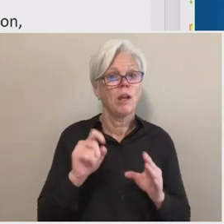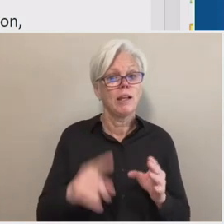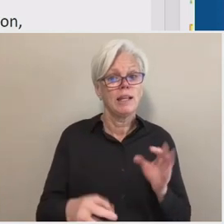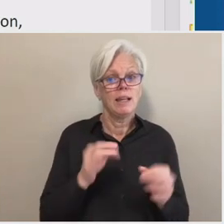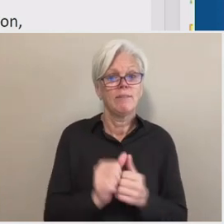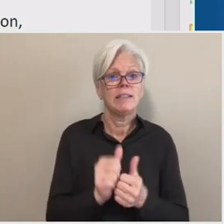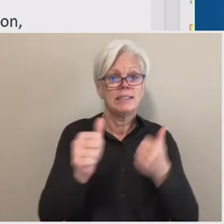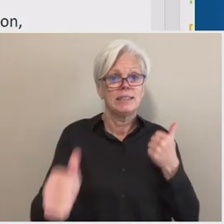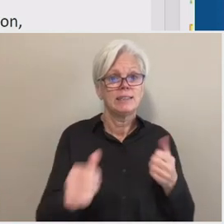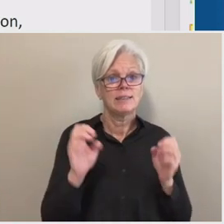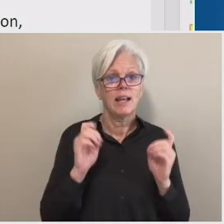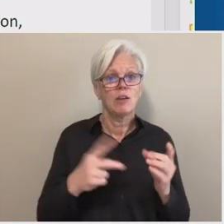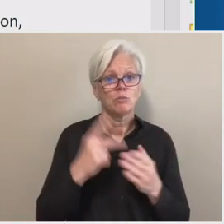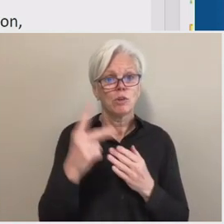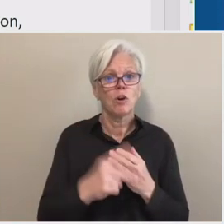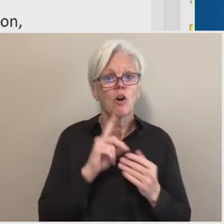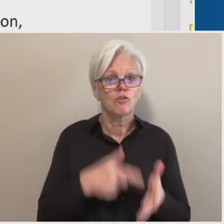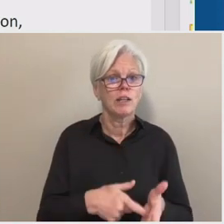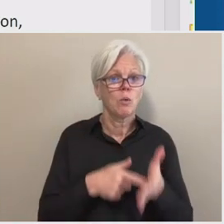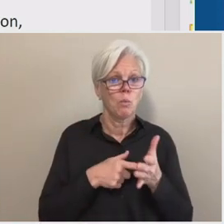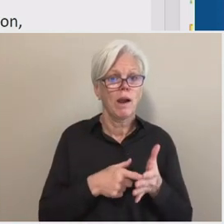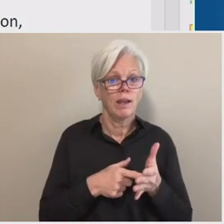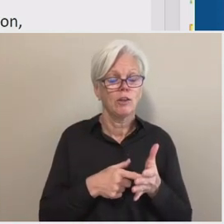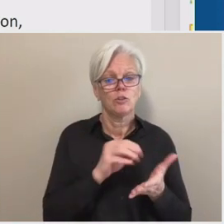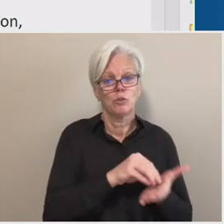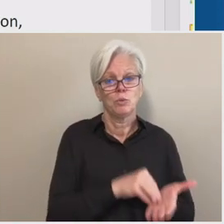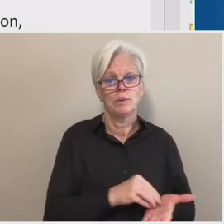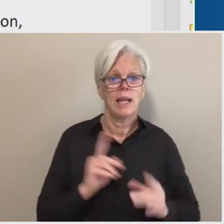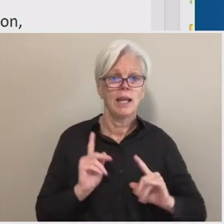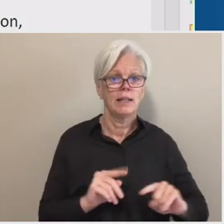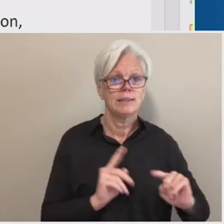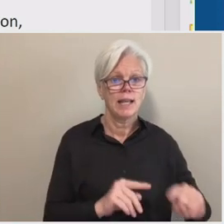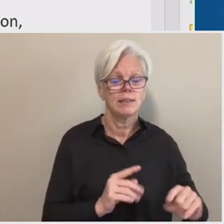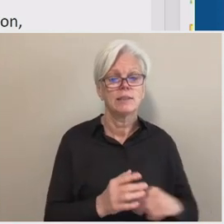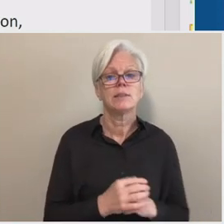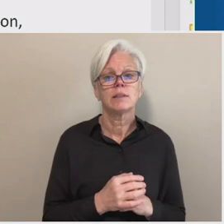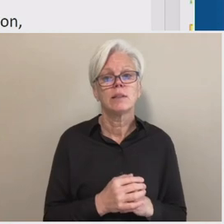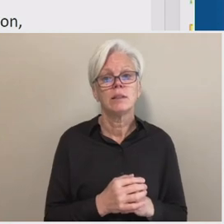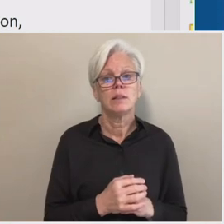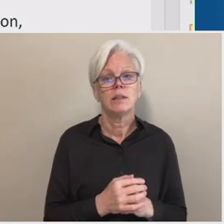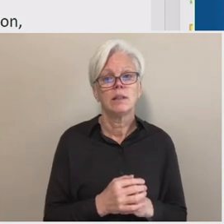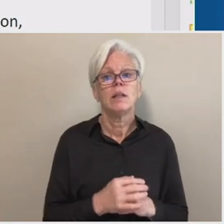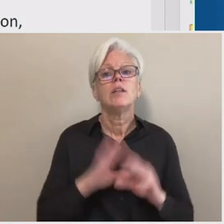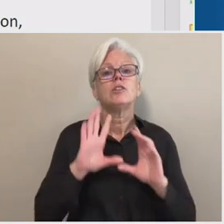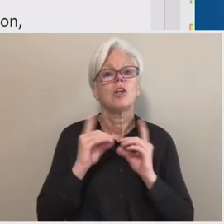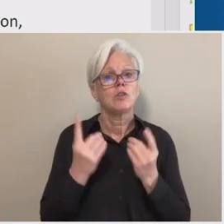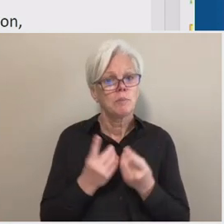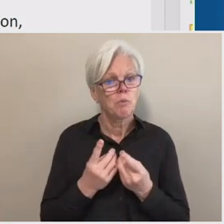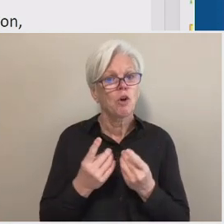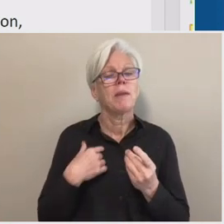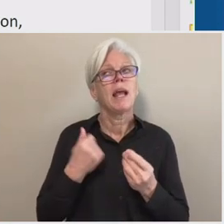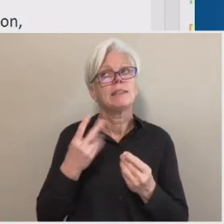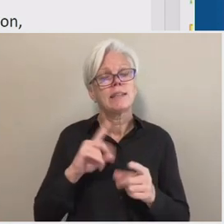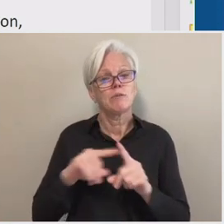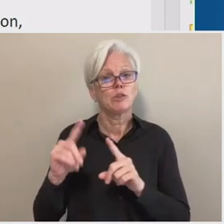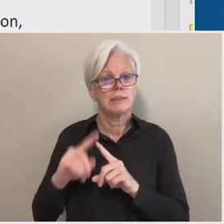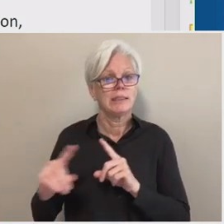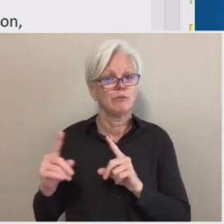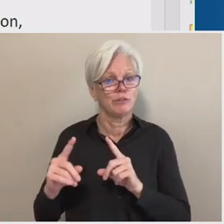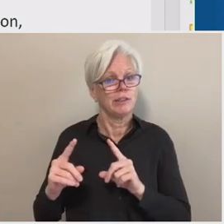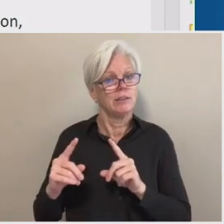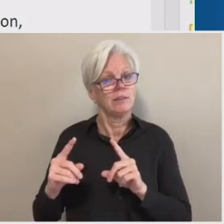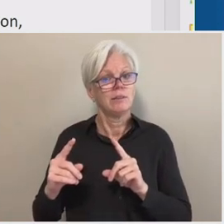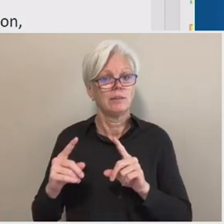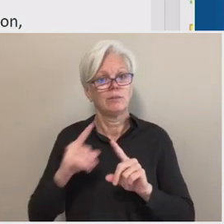programs are required to take attendance. Uh, and the department has taken a number of different positions on this topic over time. Um,